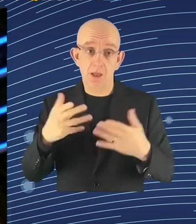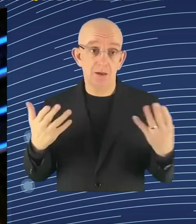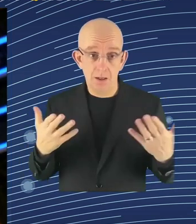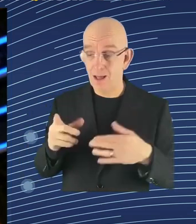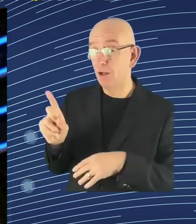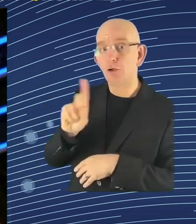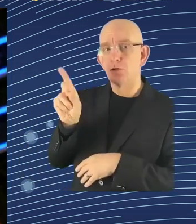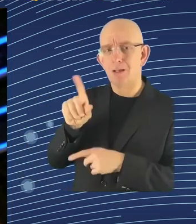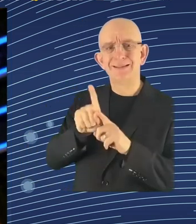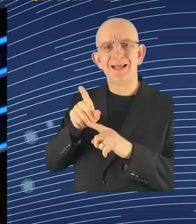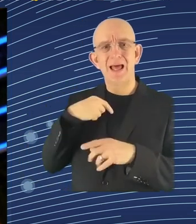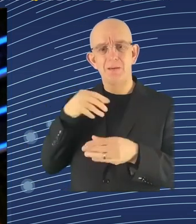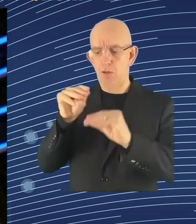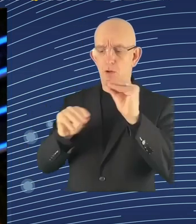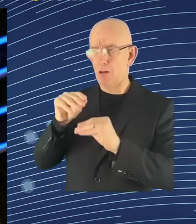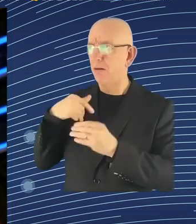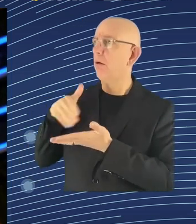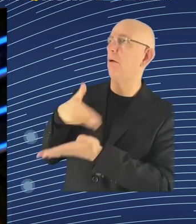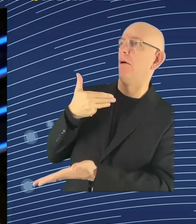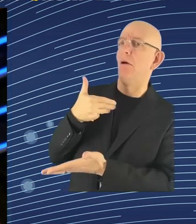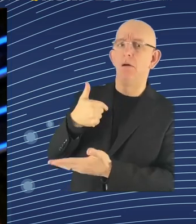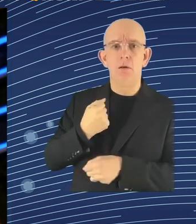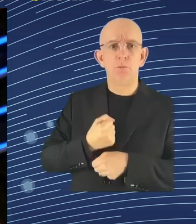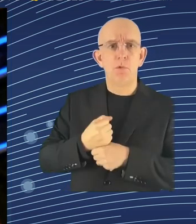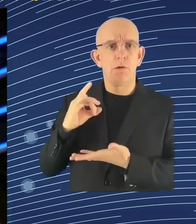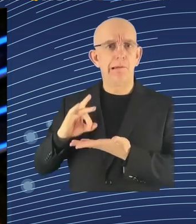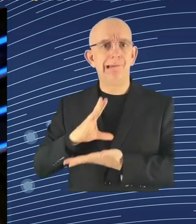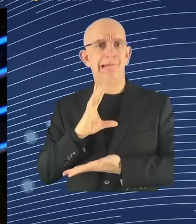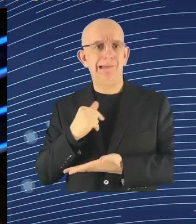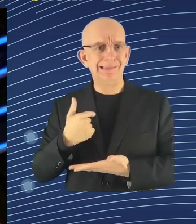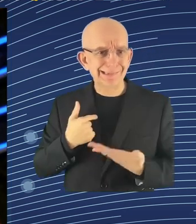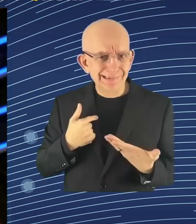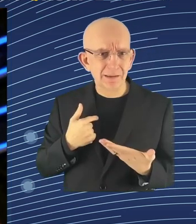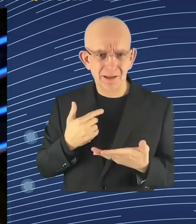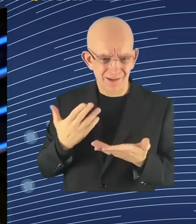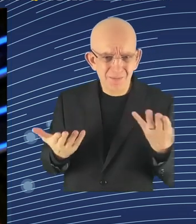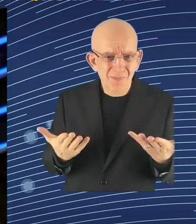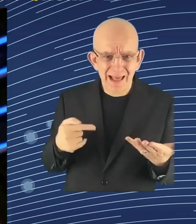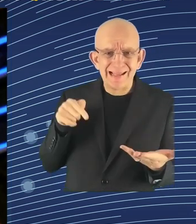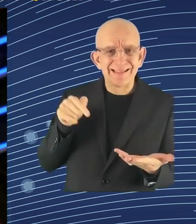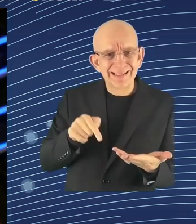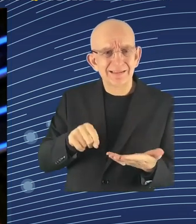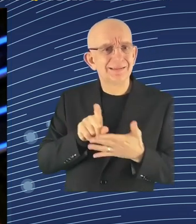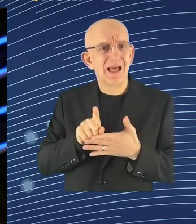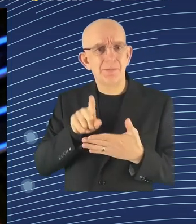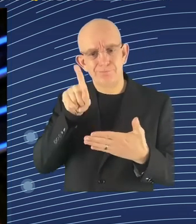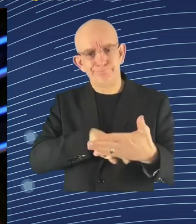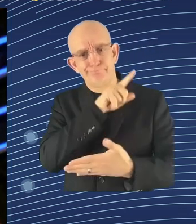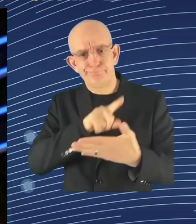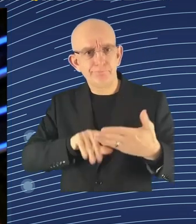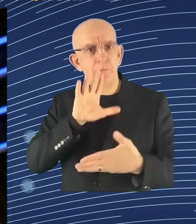cancel your account. We know the example from Italy where I think it was a Globo delivery rider